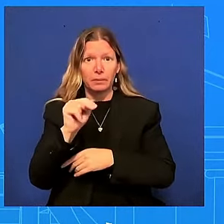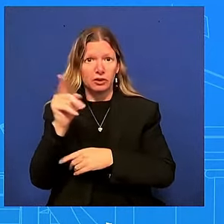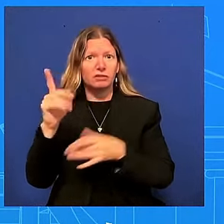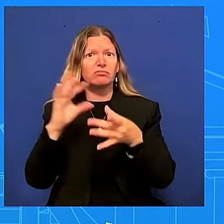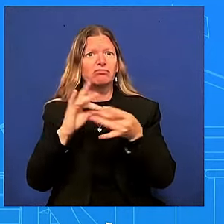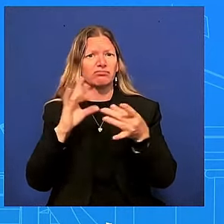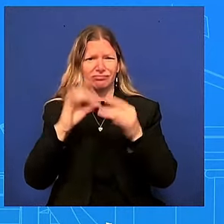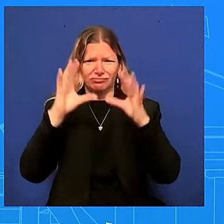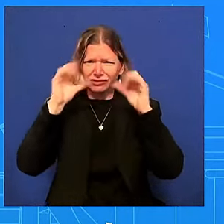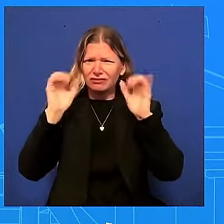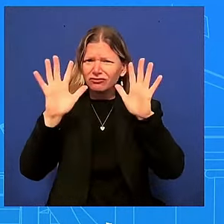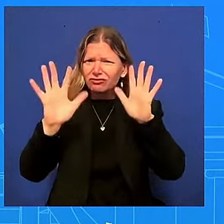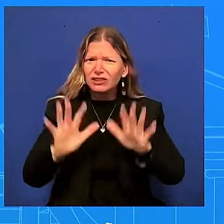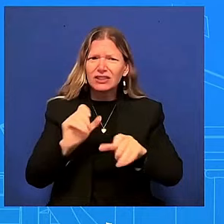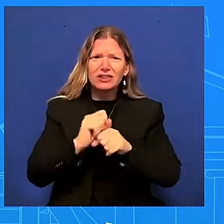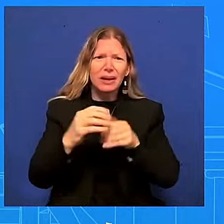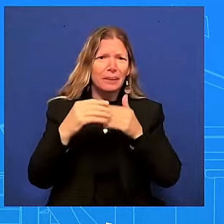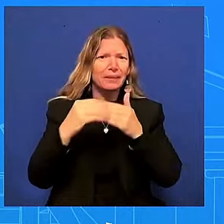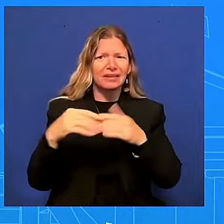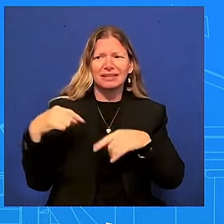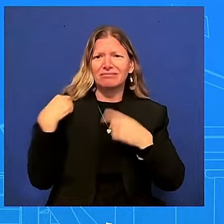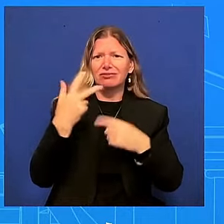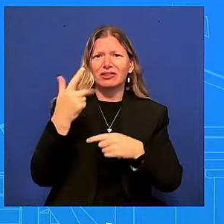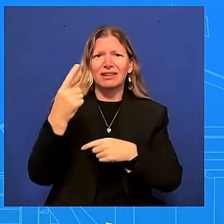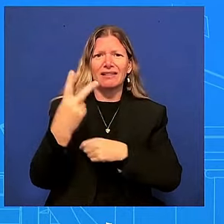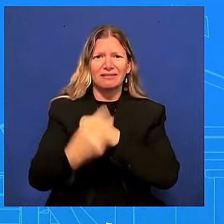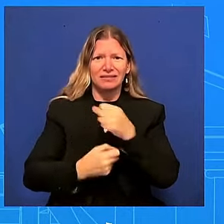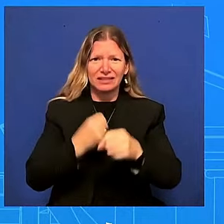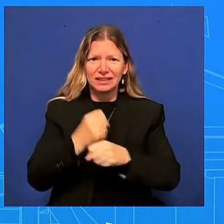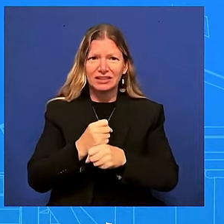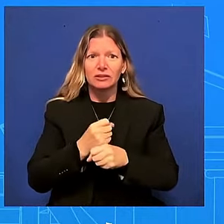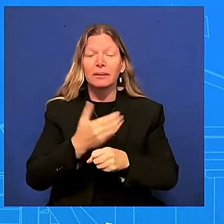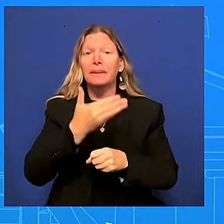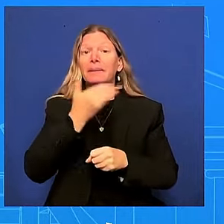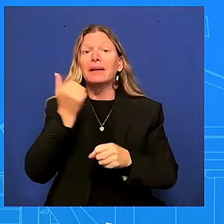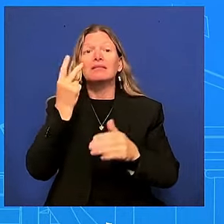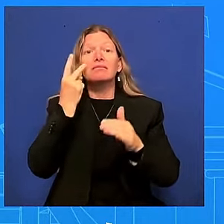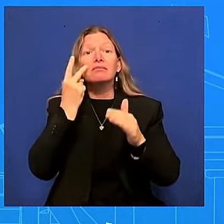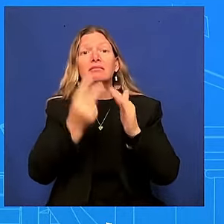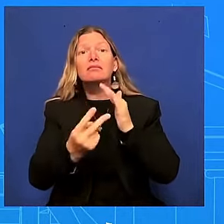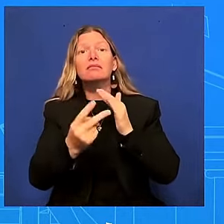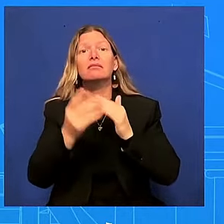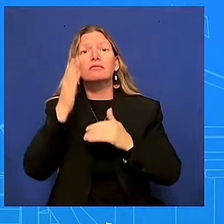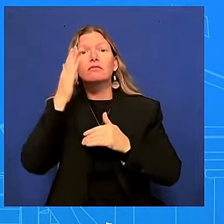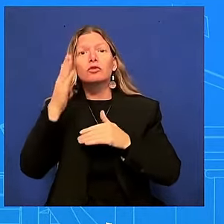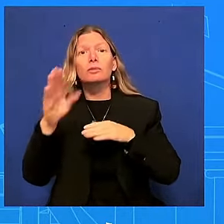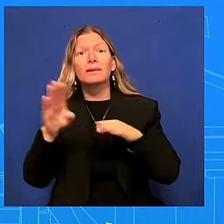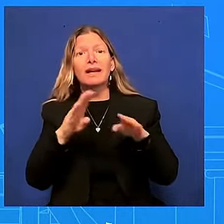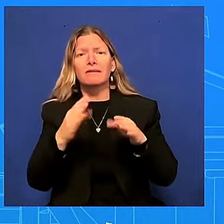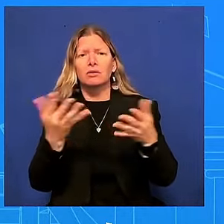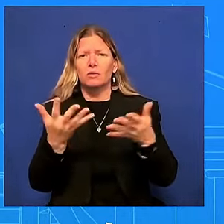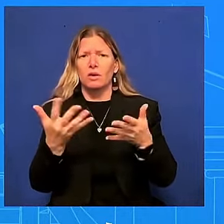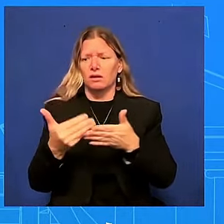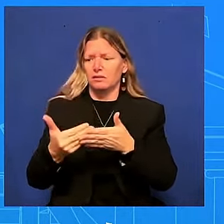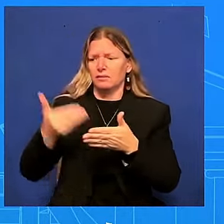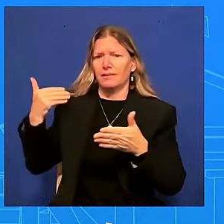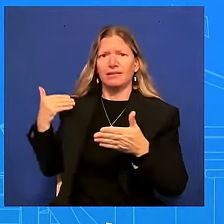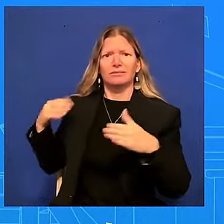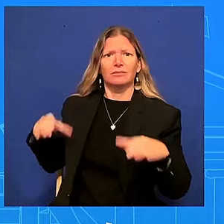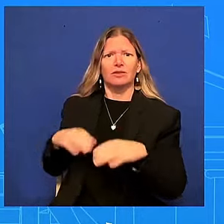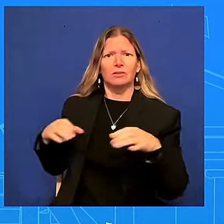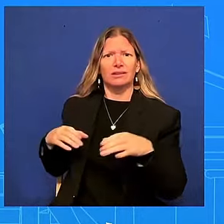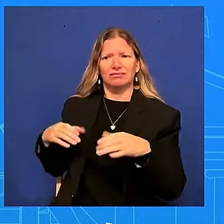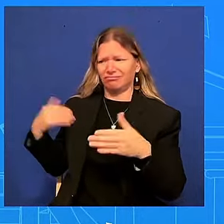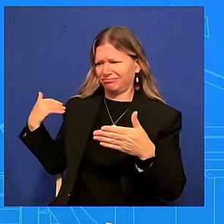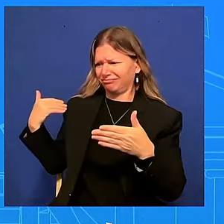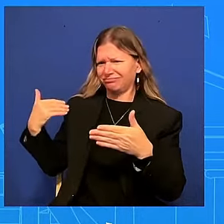behavior is past performance this is from cliburn and when you look at the record of president biden versus former